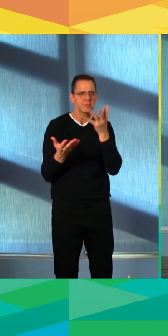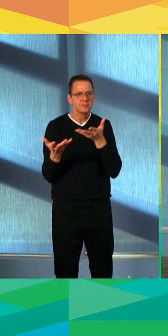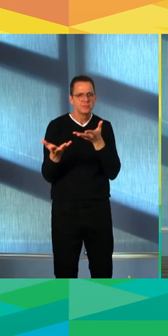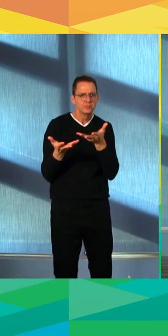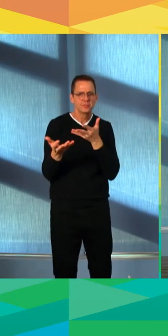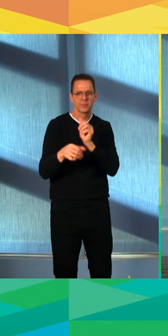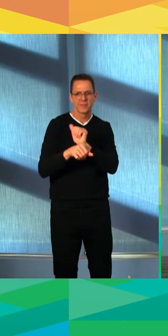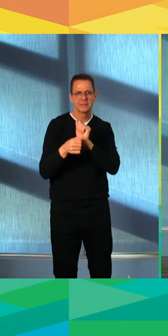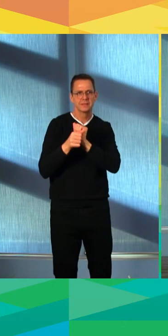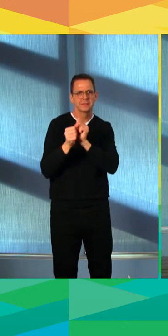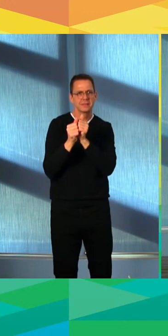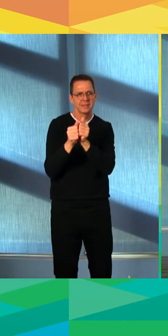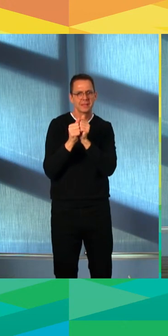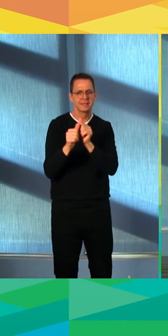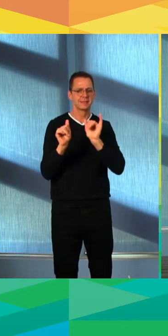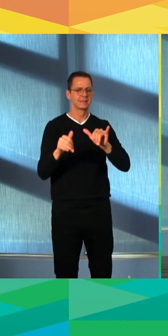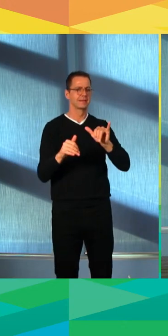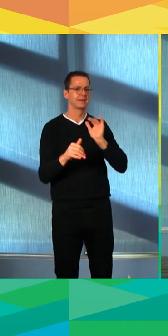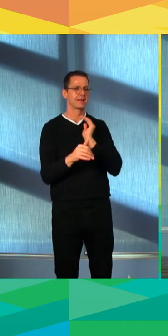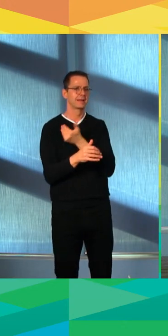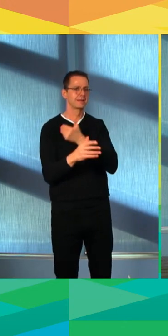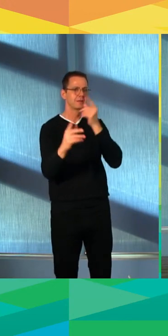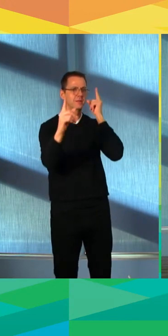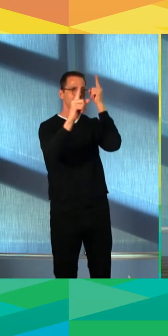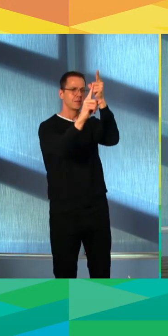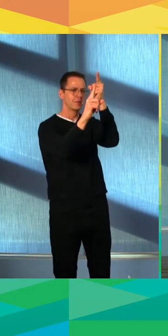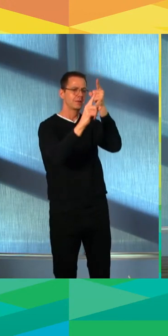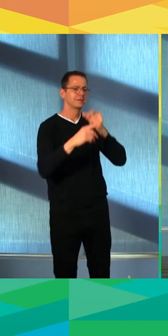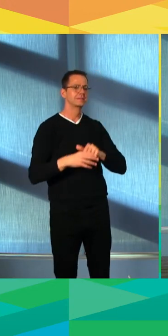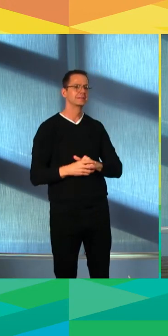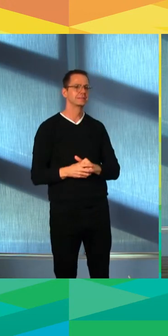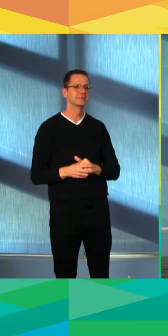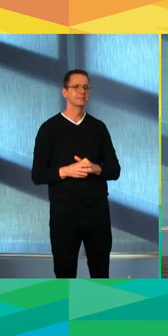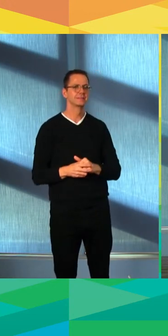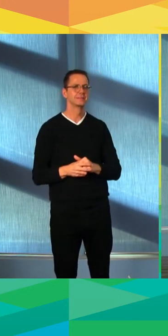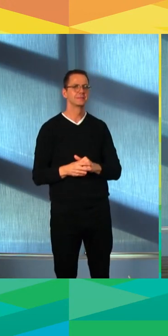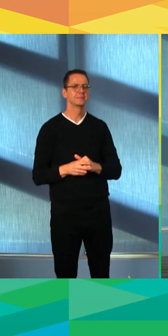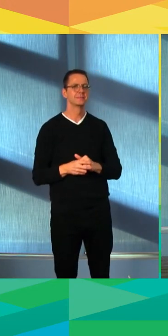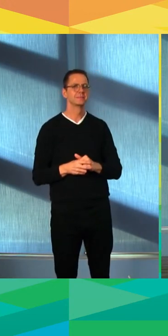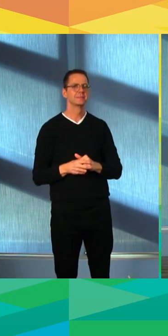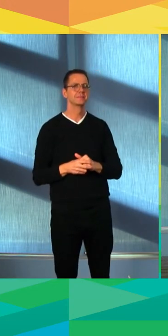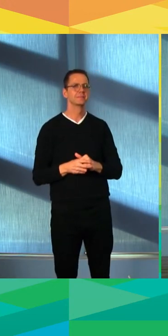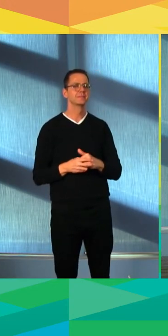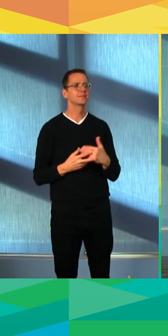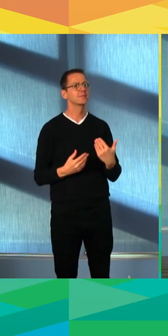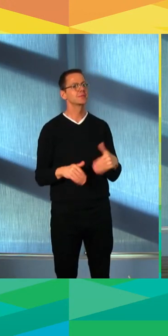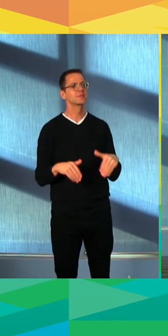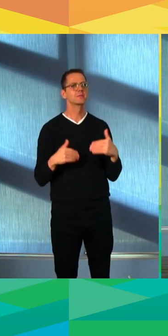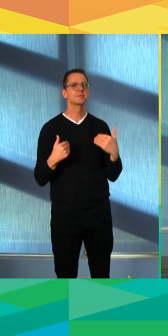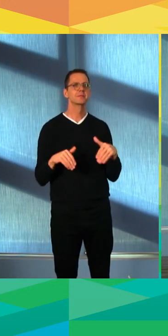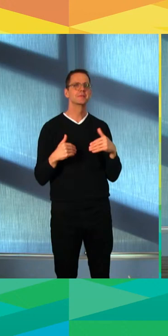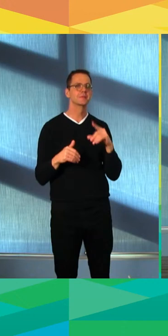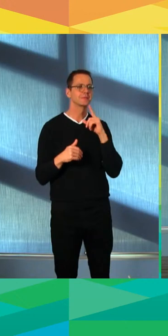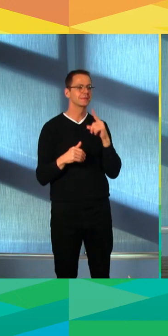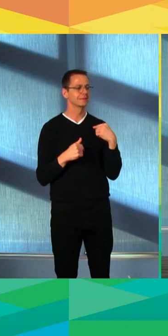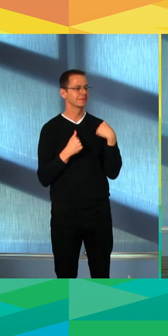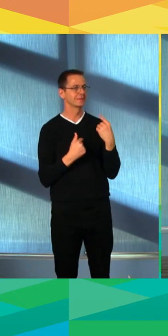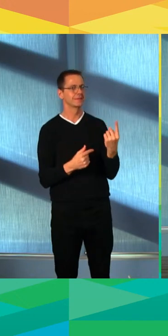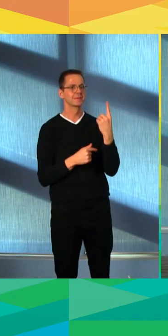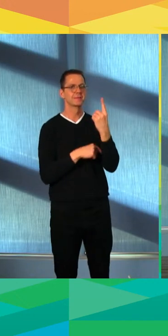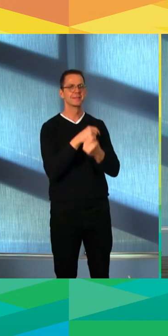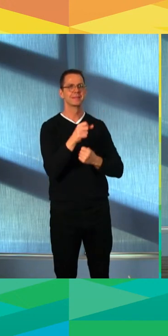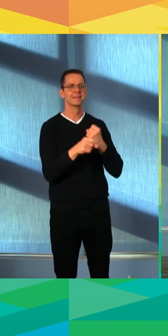over the last several years, and I've only seen it accelerate in light of COVID. And specifically as that relates to